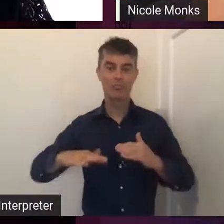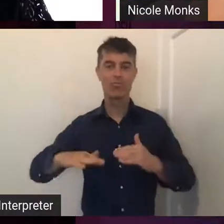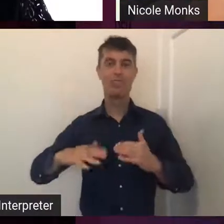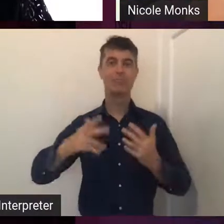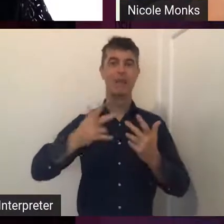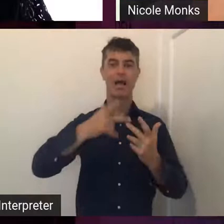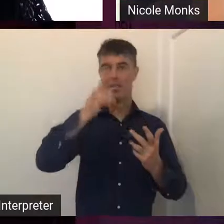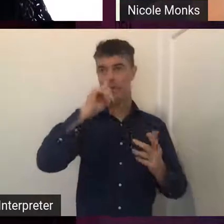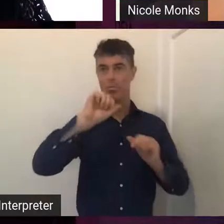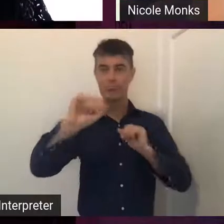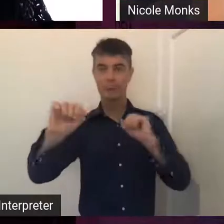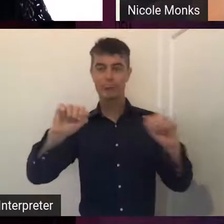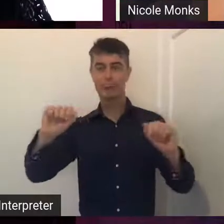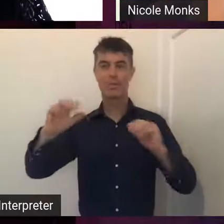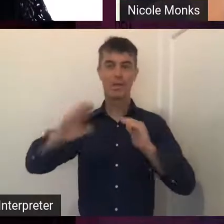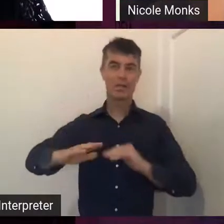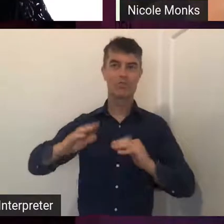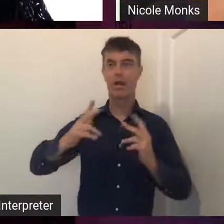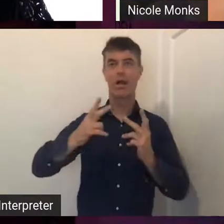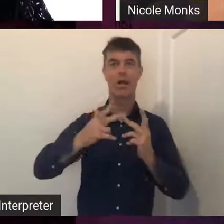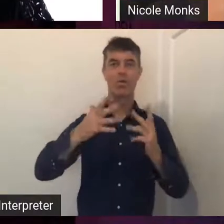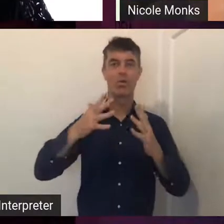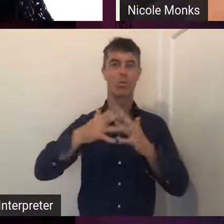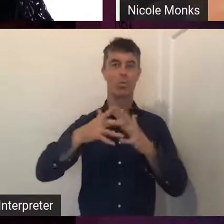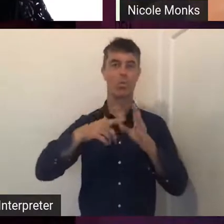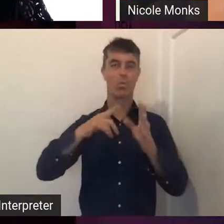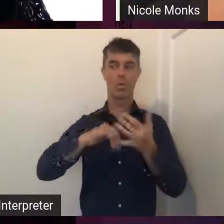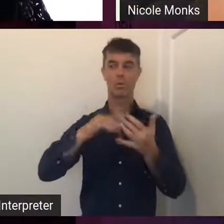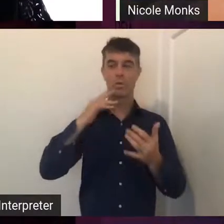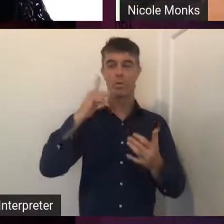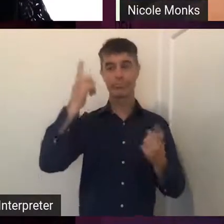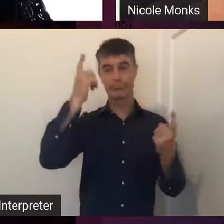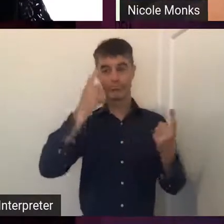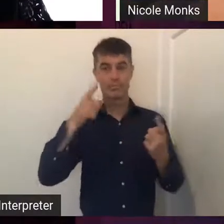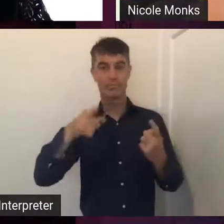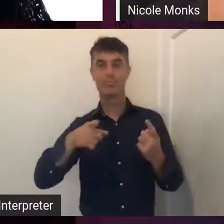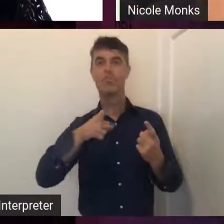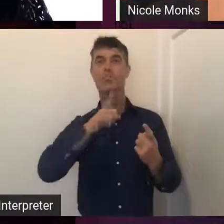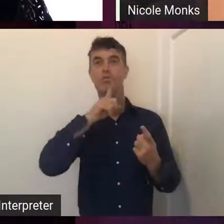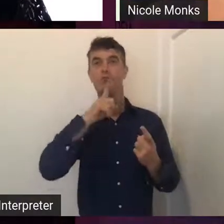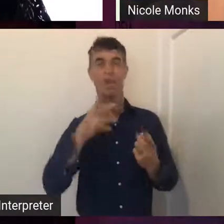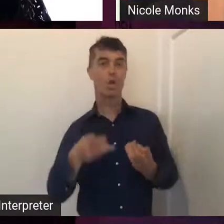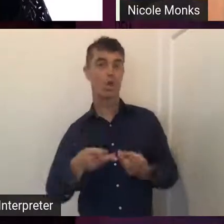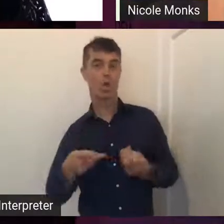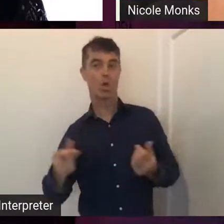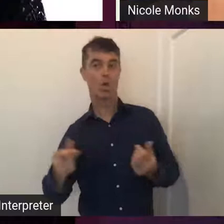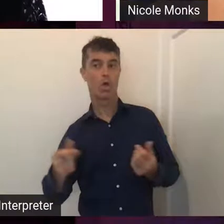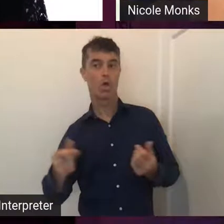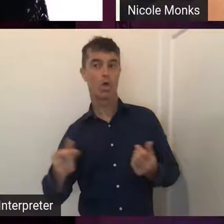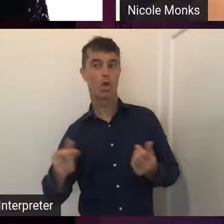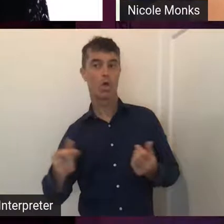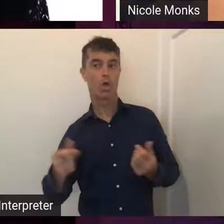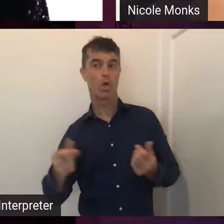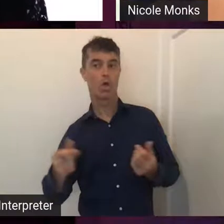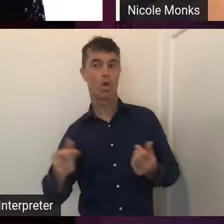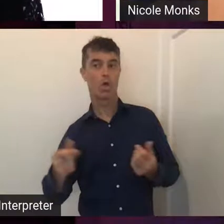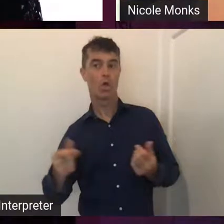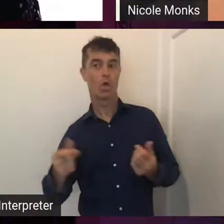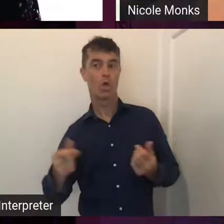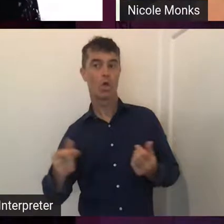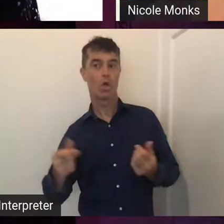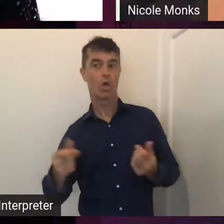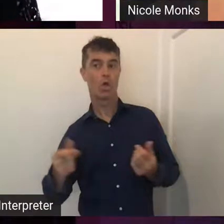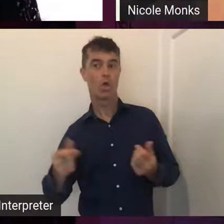country in other ways. You know, I think, you know, when you look at that red earth, you know, that it's from a different place, you know,